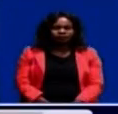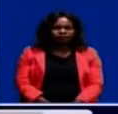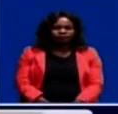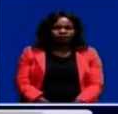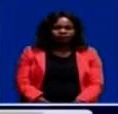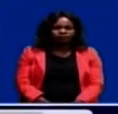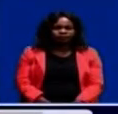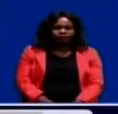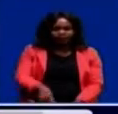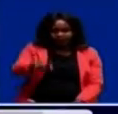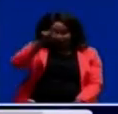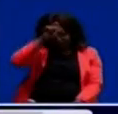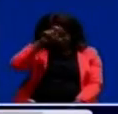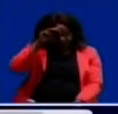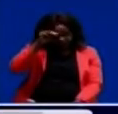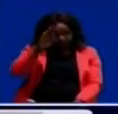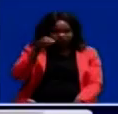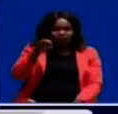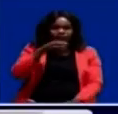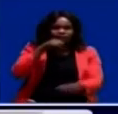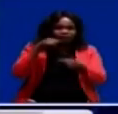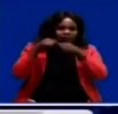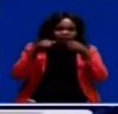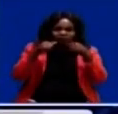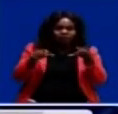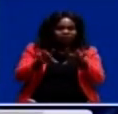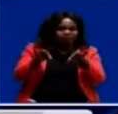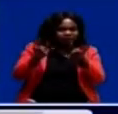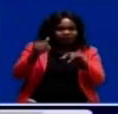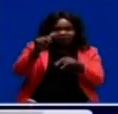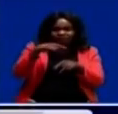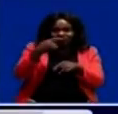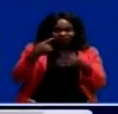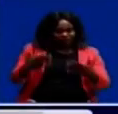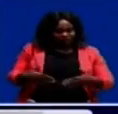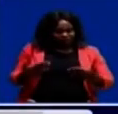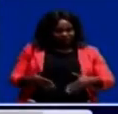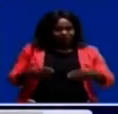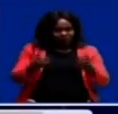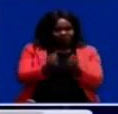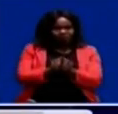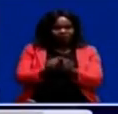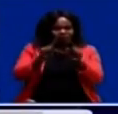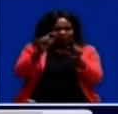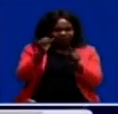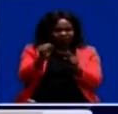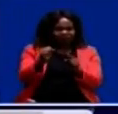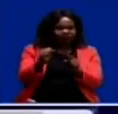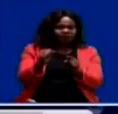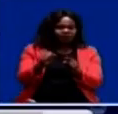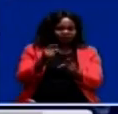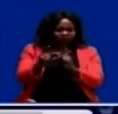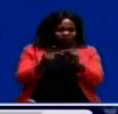Meanwhile, Egyptian Minister of Agriculture Land Reclamation says he is impressed with the seed certification procedures